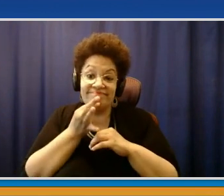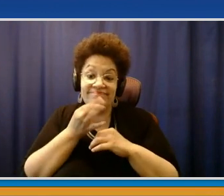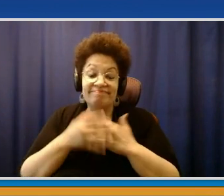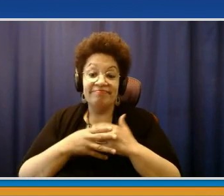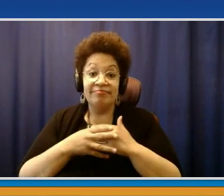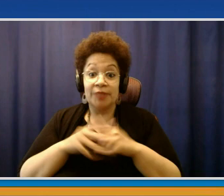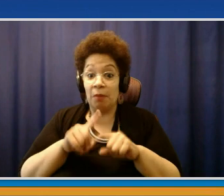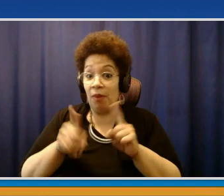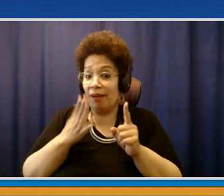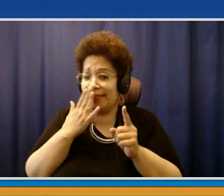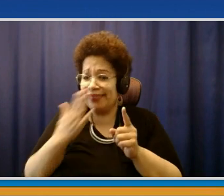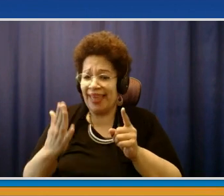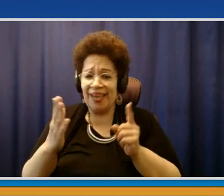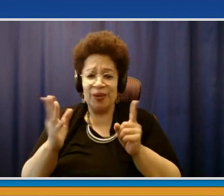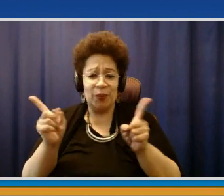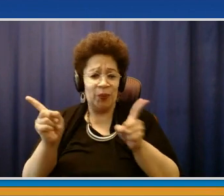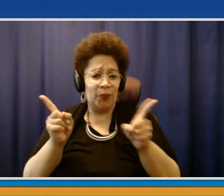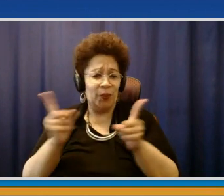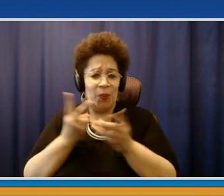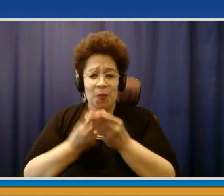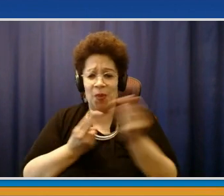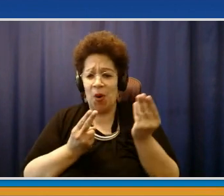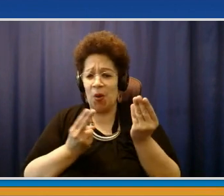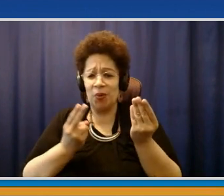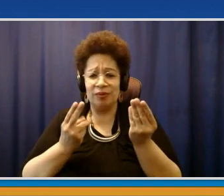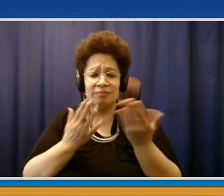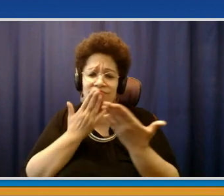So thank you so much, and very much appreciate it. Thank you, Mark.